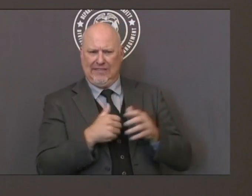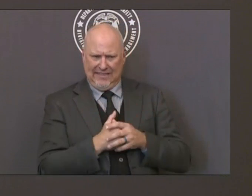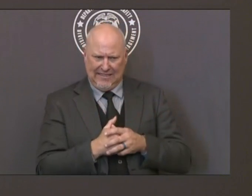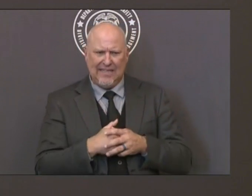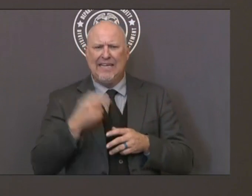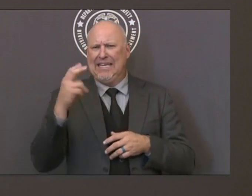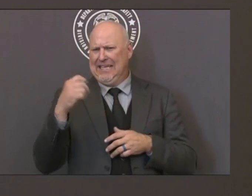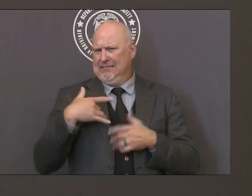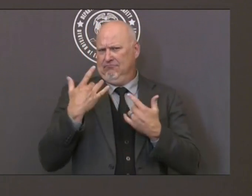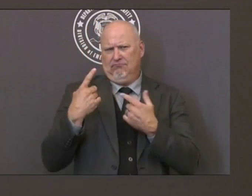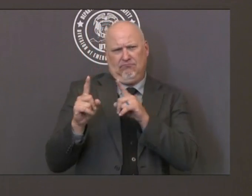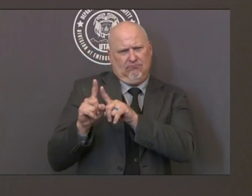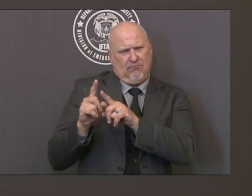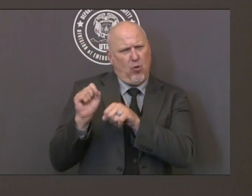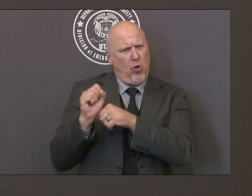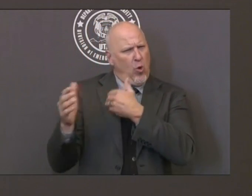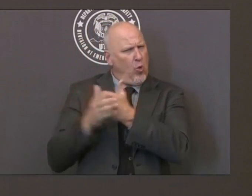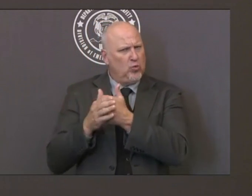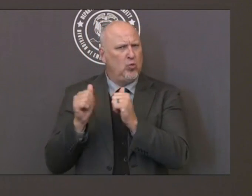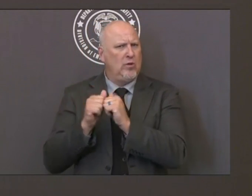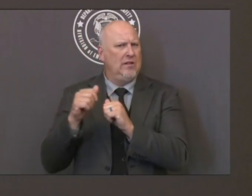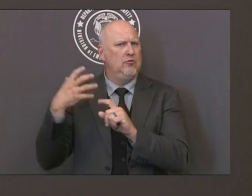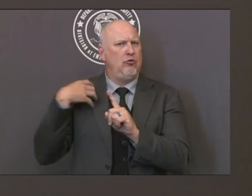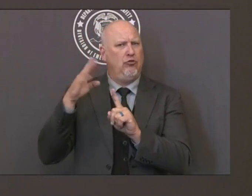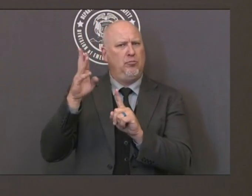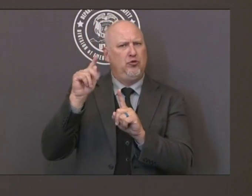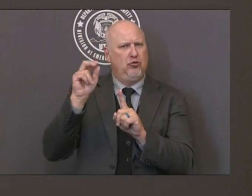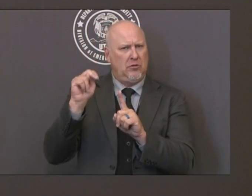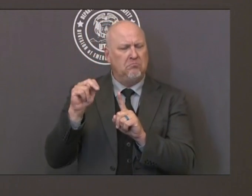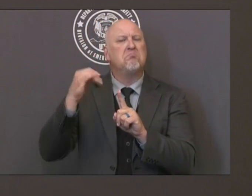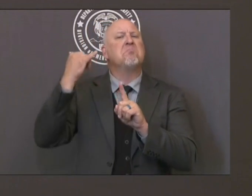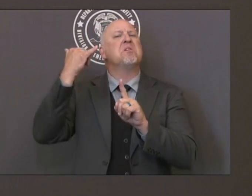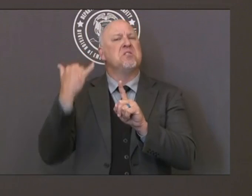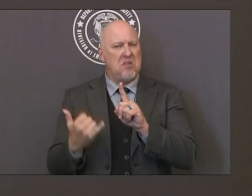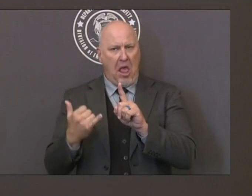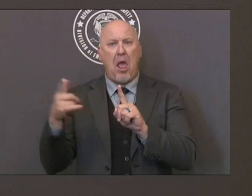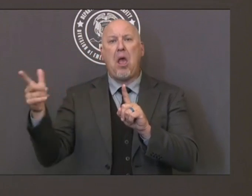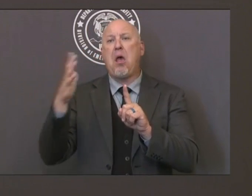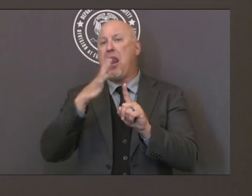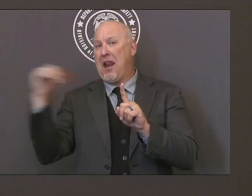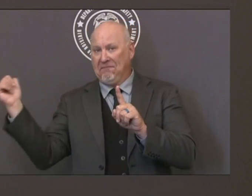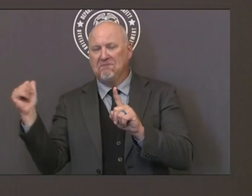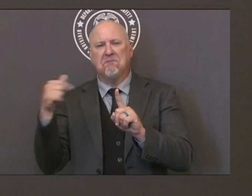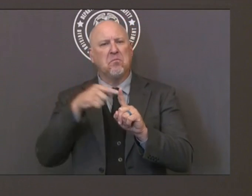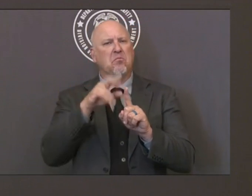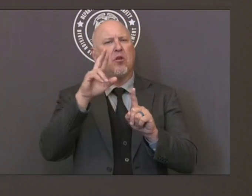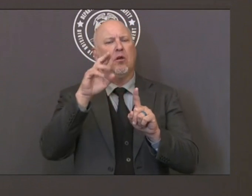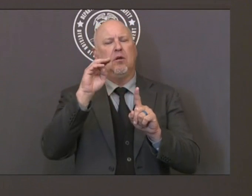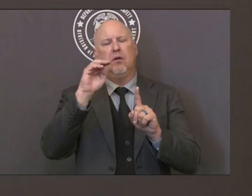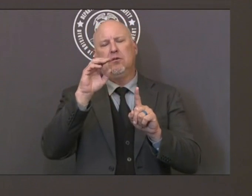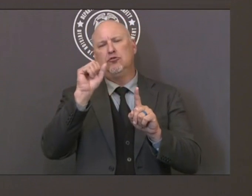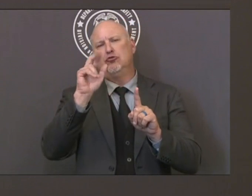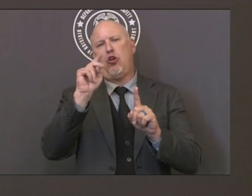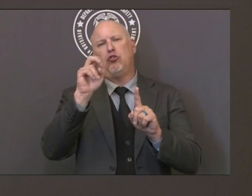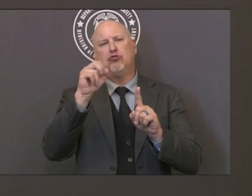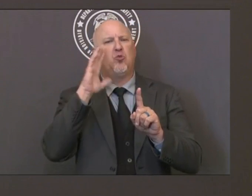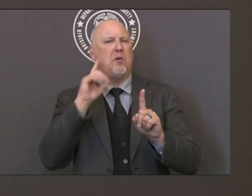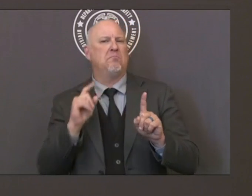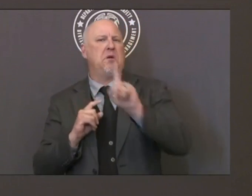thank General Burton for his work and we welcome Rich Saunders to take on that responsibility now starting